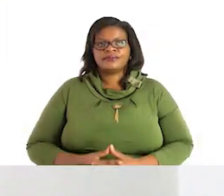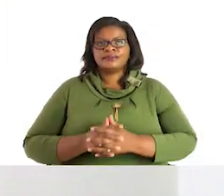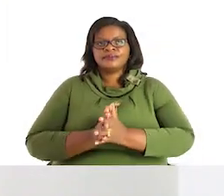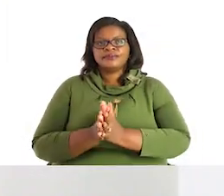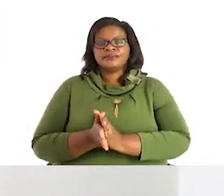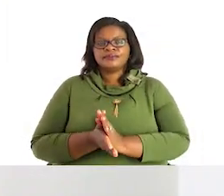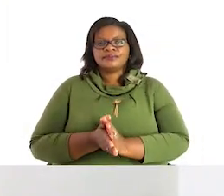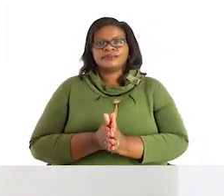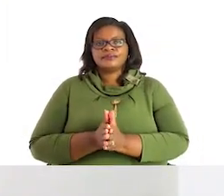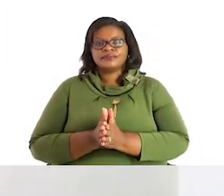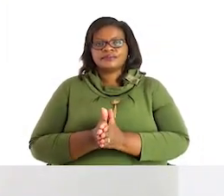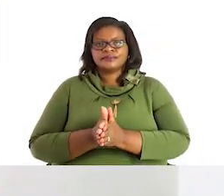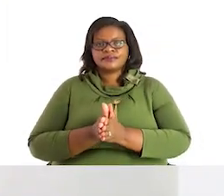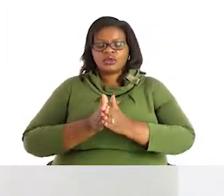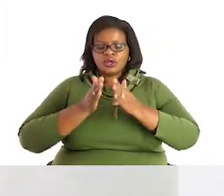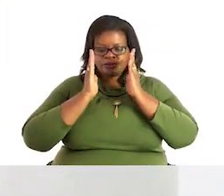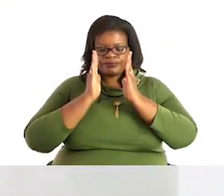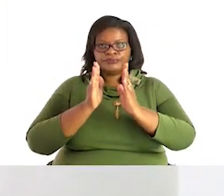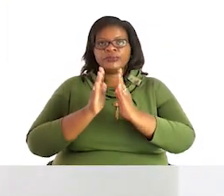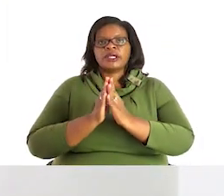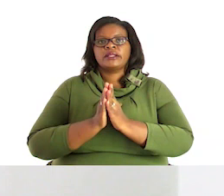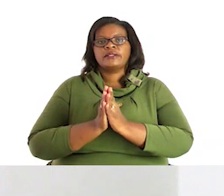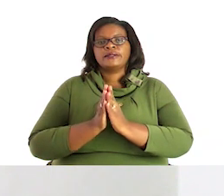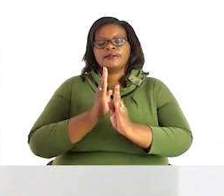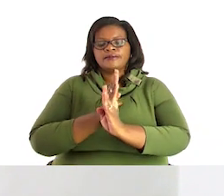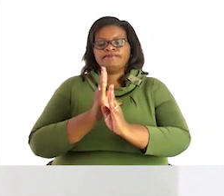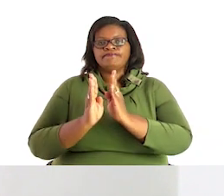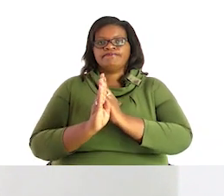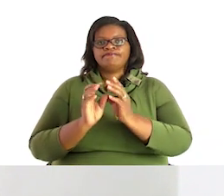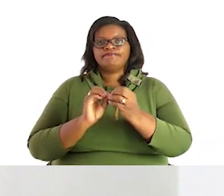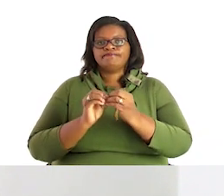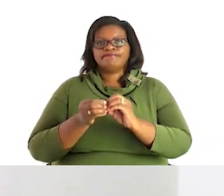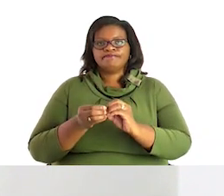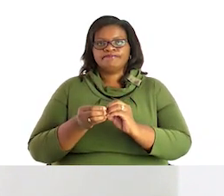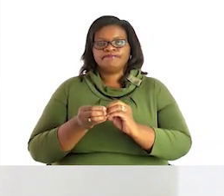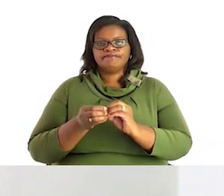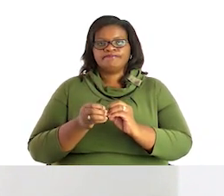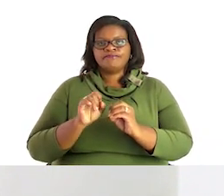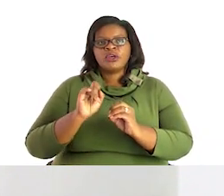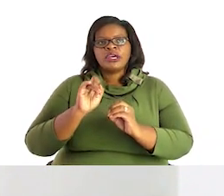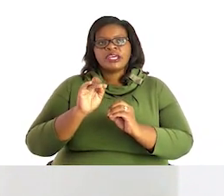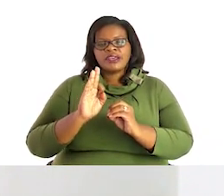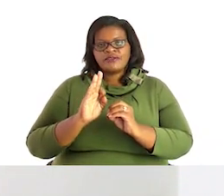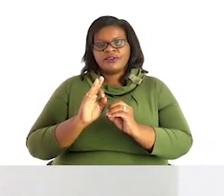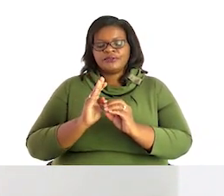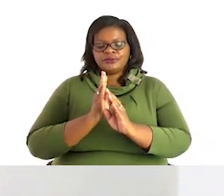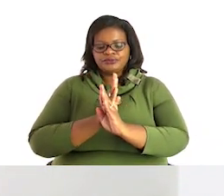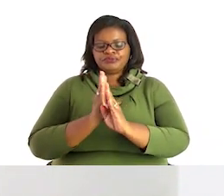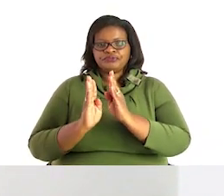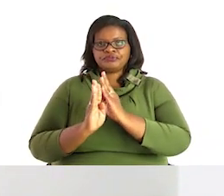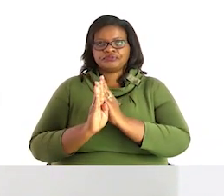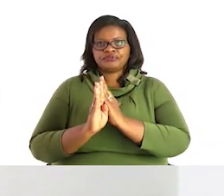now we are focusing on ordering numbers when you are ordering numbers we are arranging numbers so